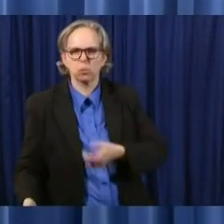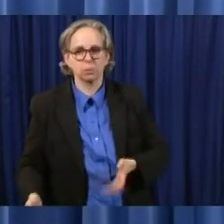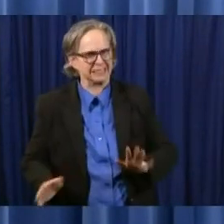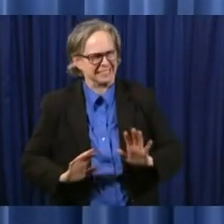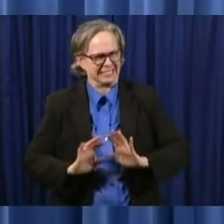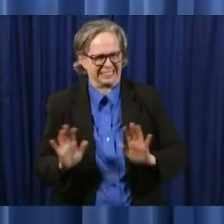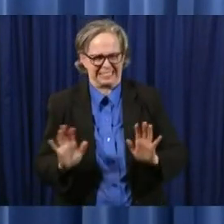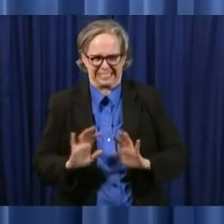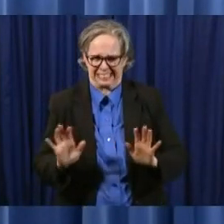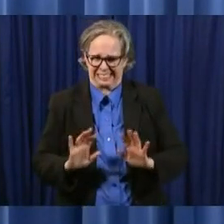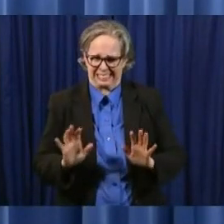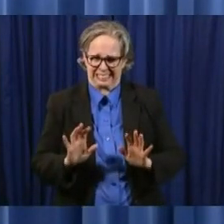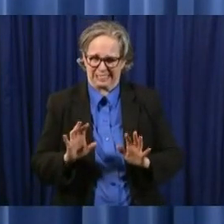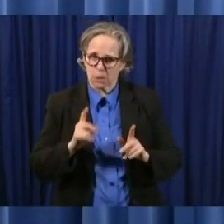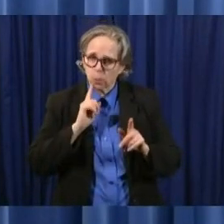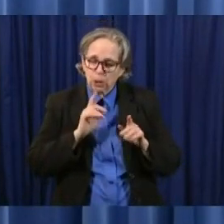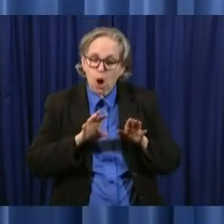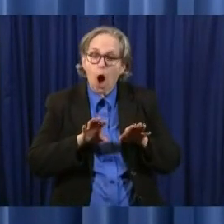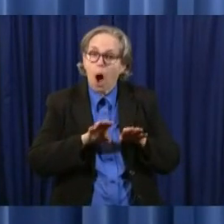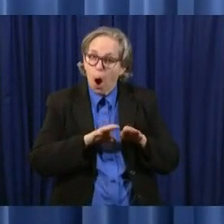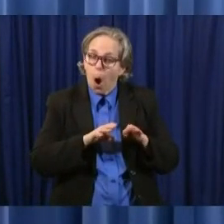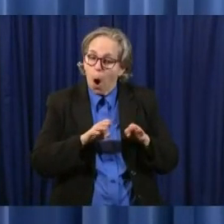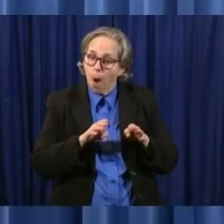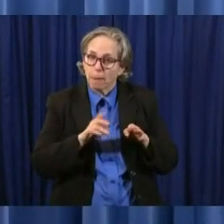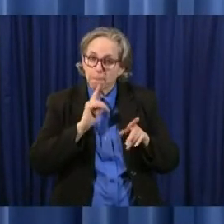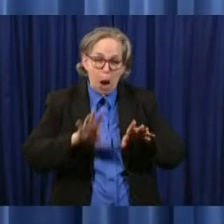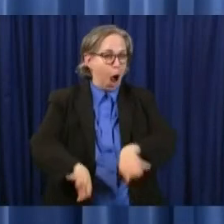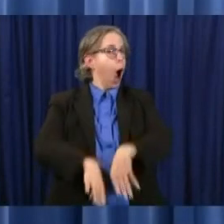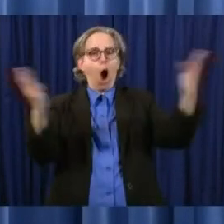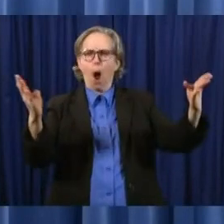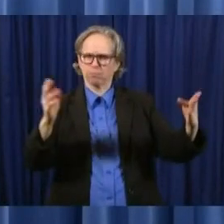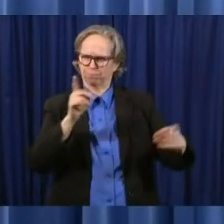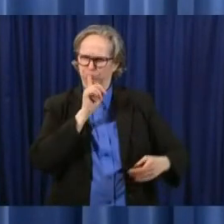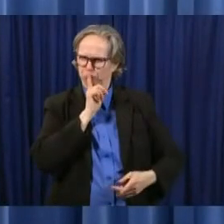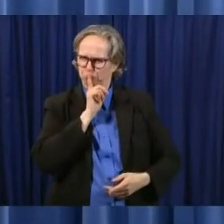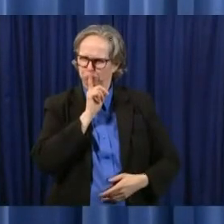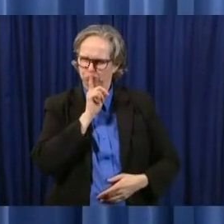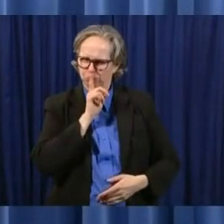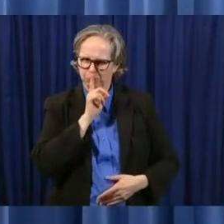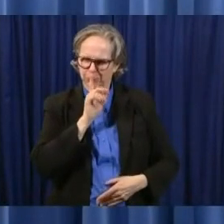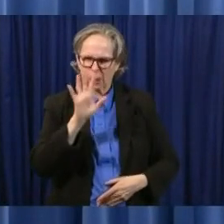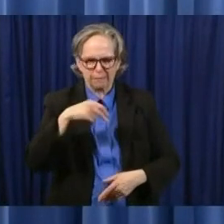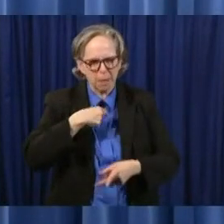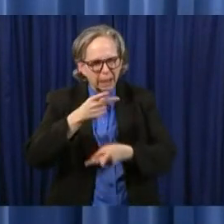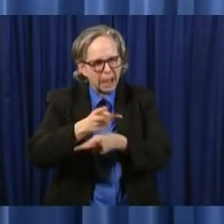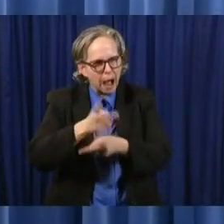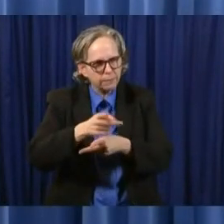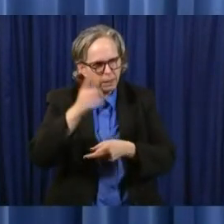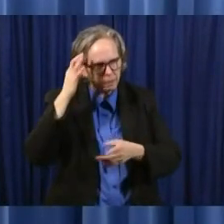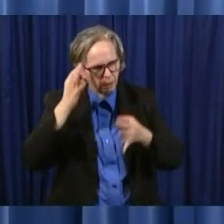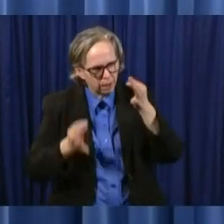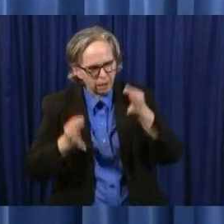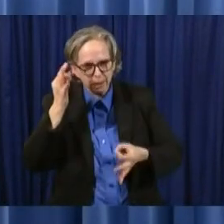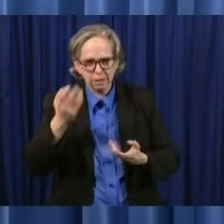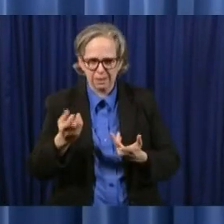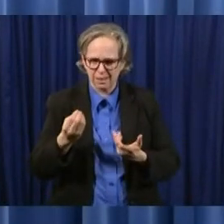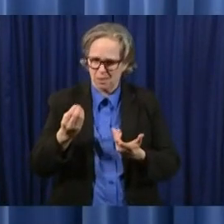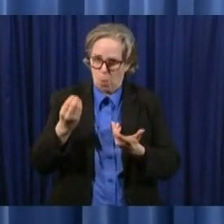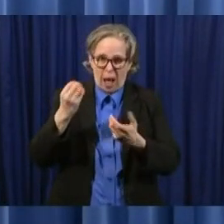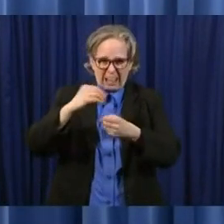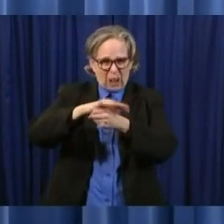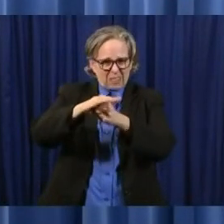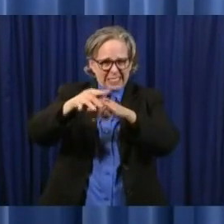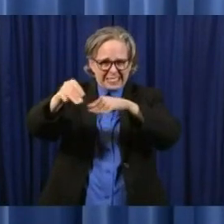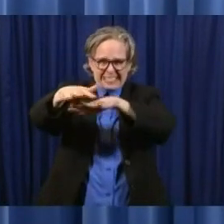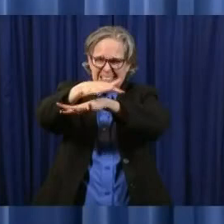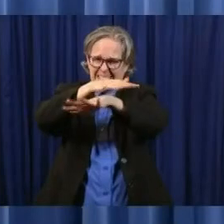moving forward but at the same time we have to be just exceedingly careful uh the virus is still very much out there it's not gone away it's